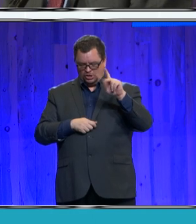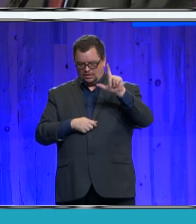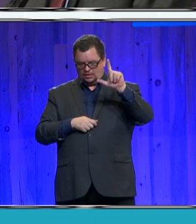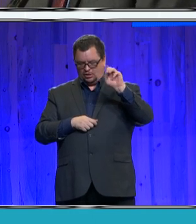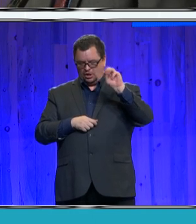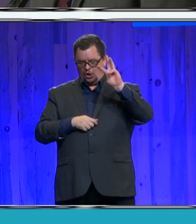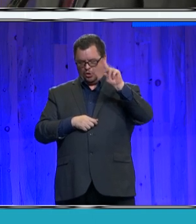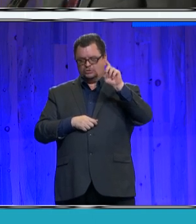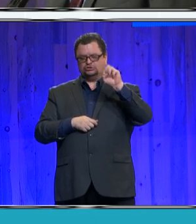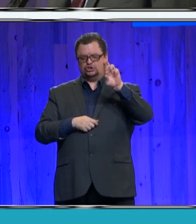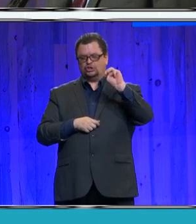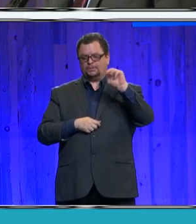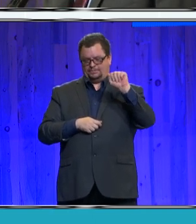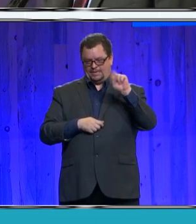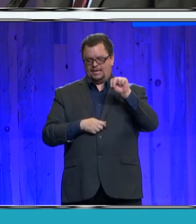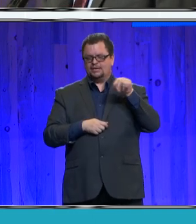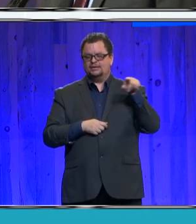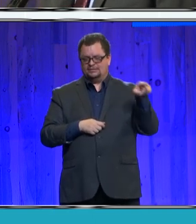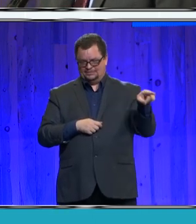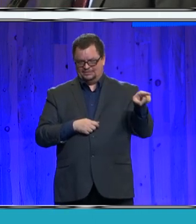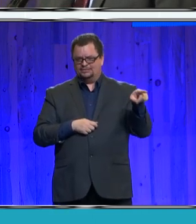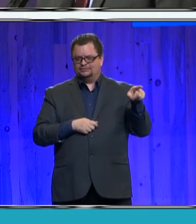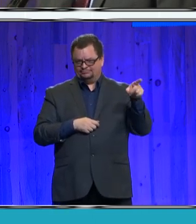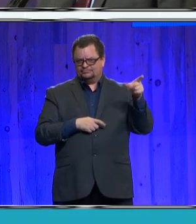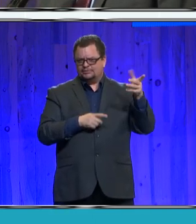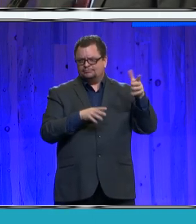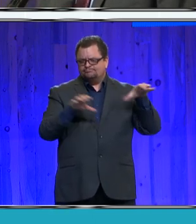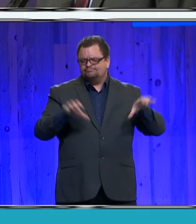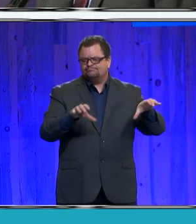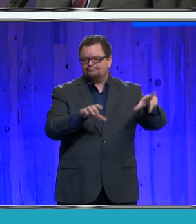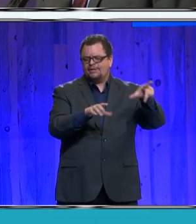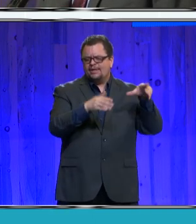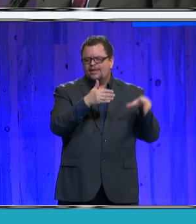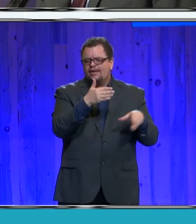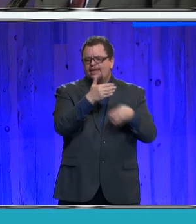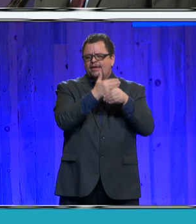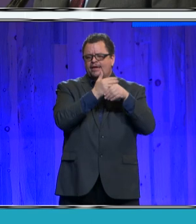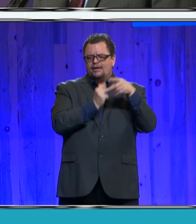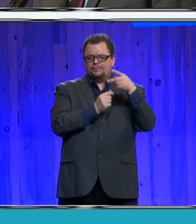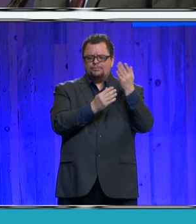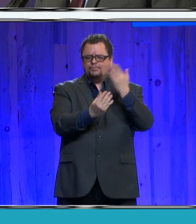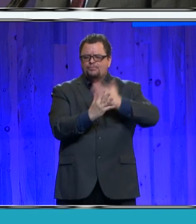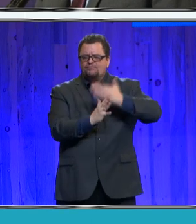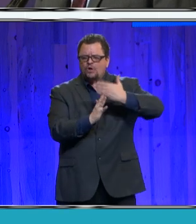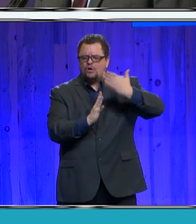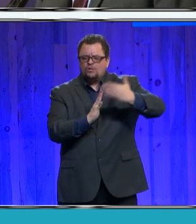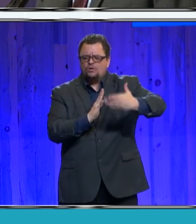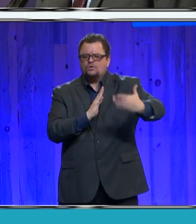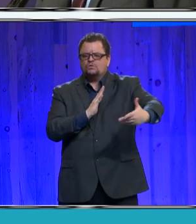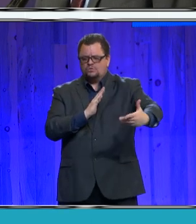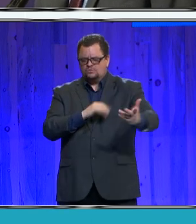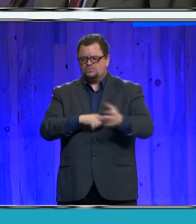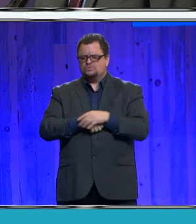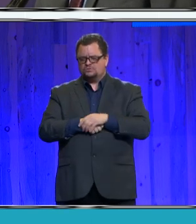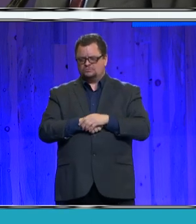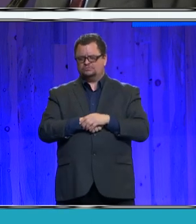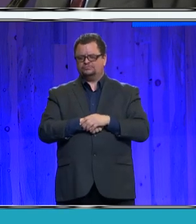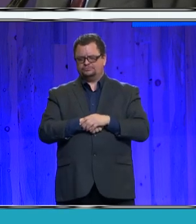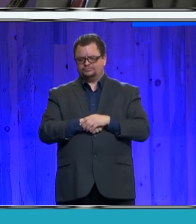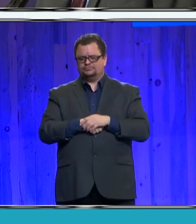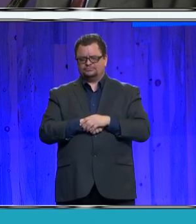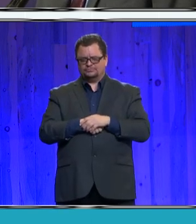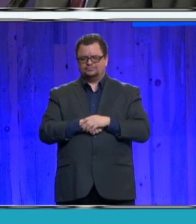services to their portfolio. And I thank our human services team and their 350 caseworkers who